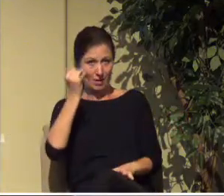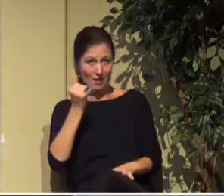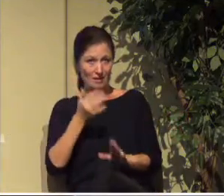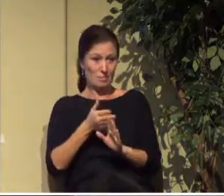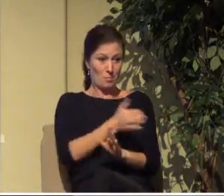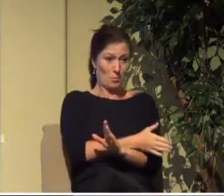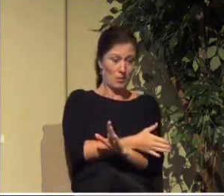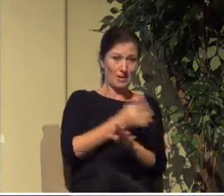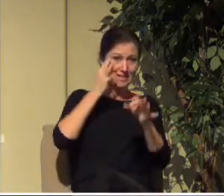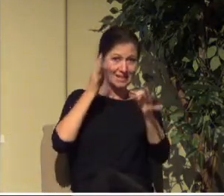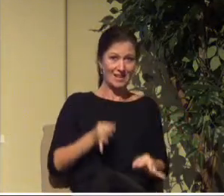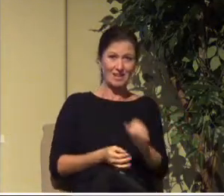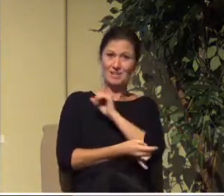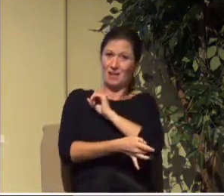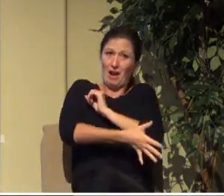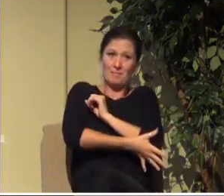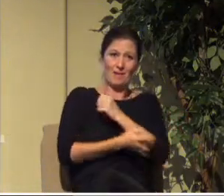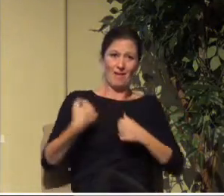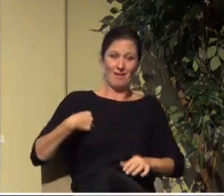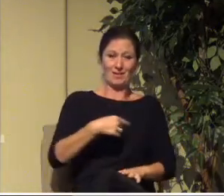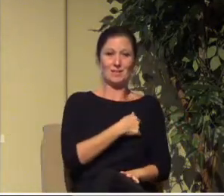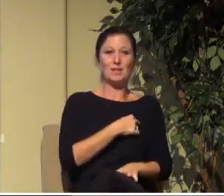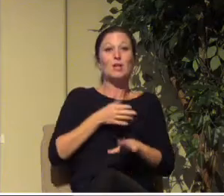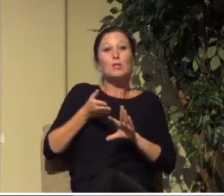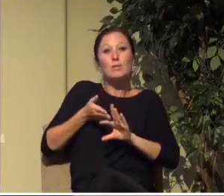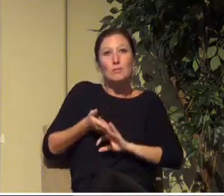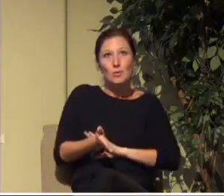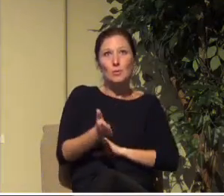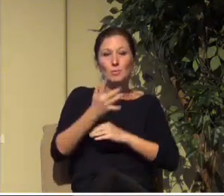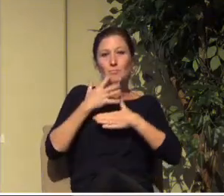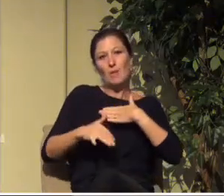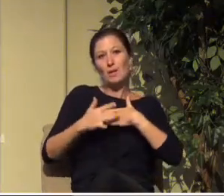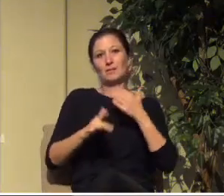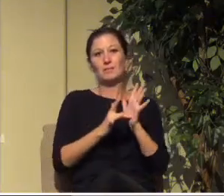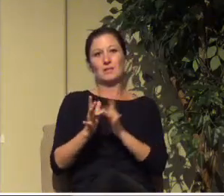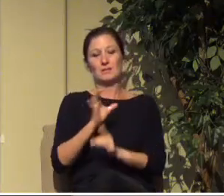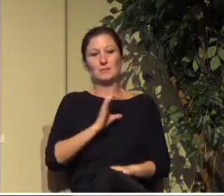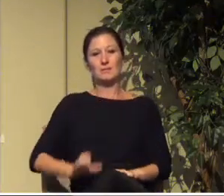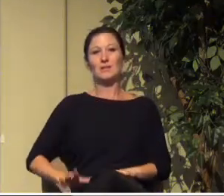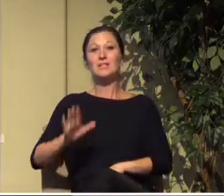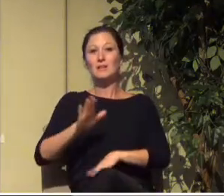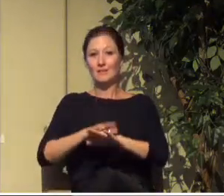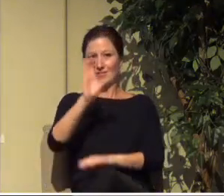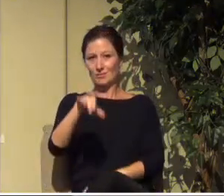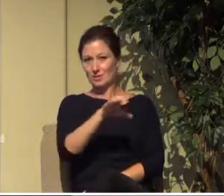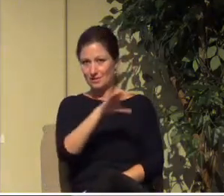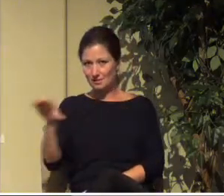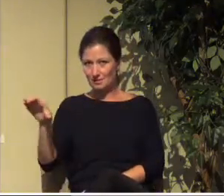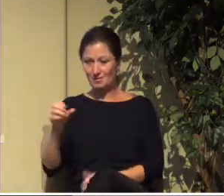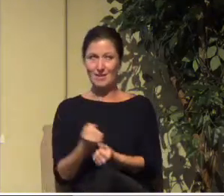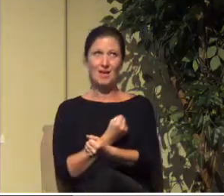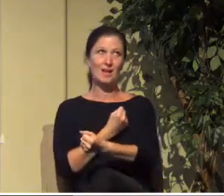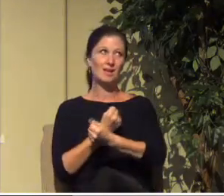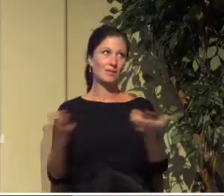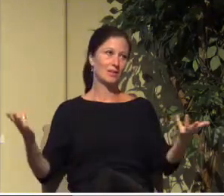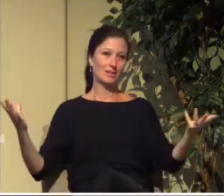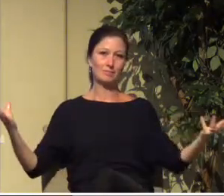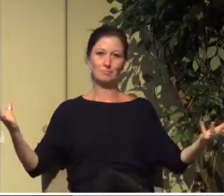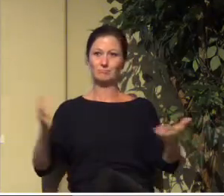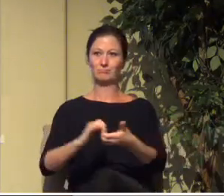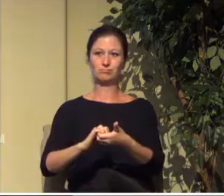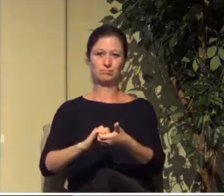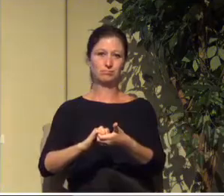been brought into effect by the blood of Jesus Christ shed for us on the cross. Everything comes together in Christ.